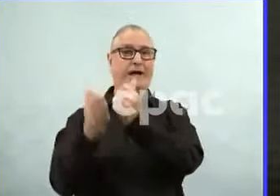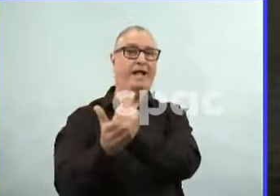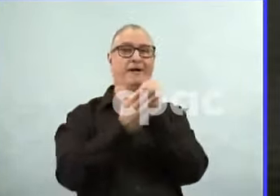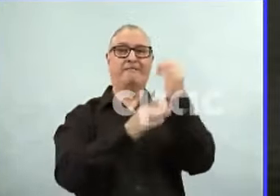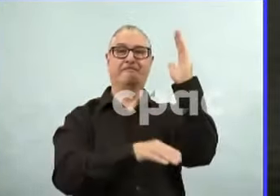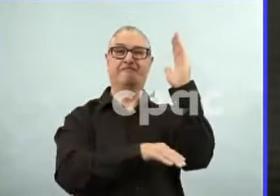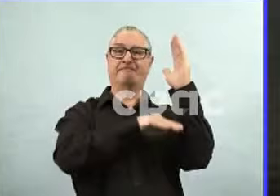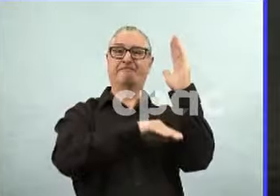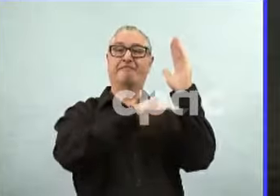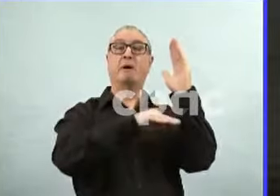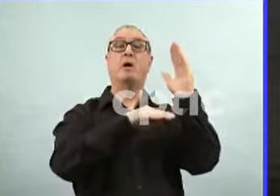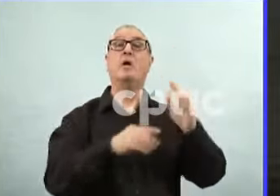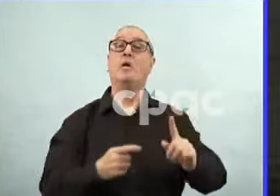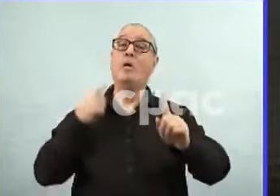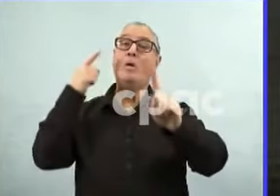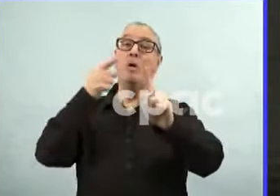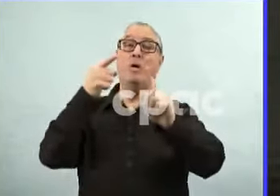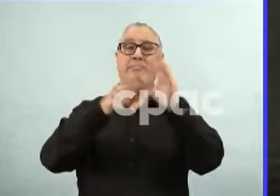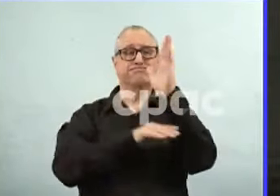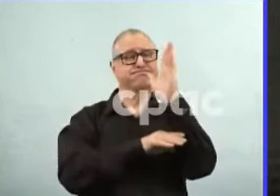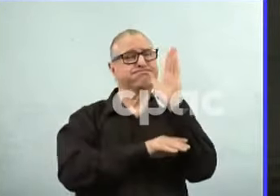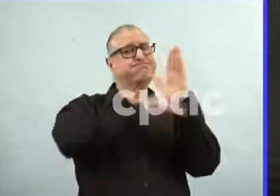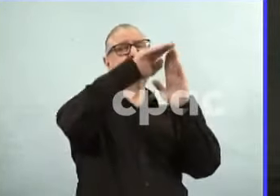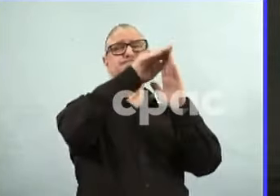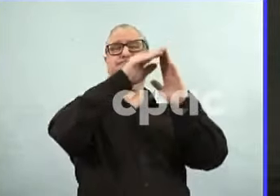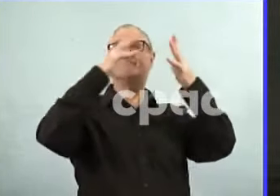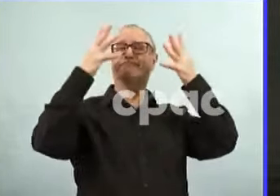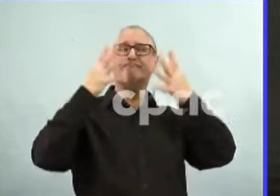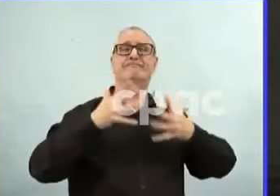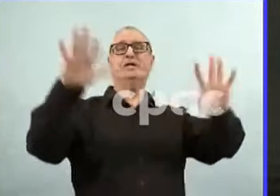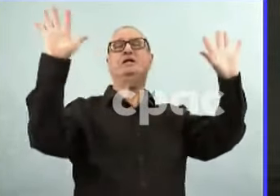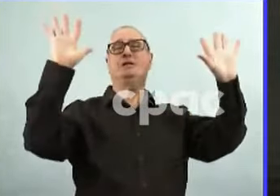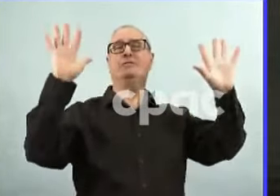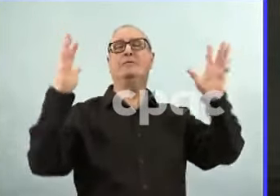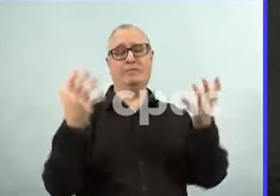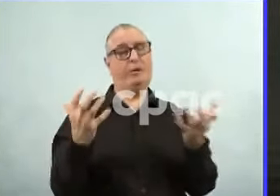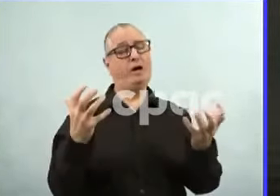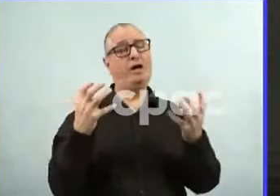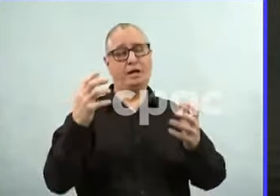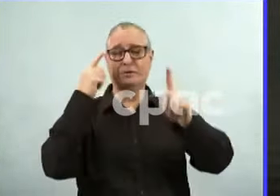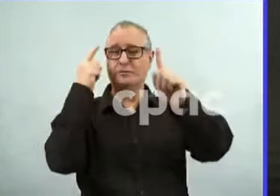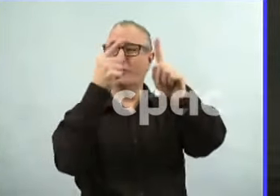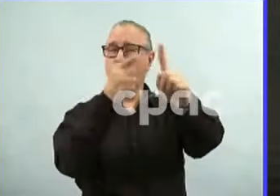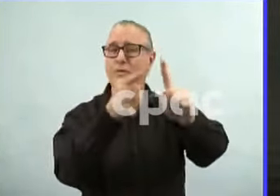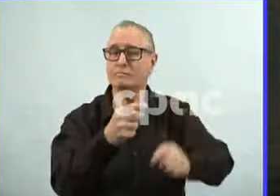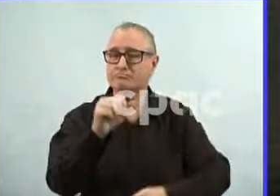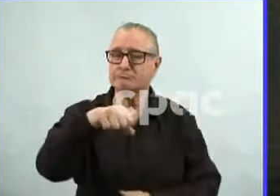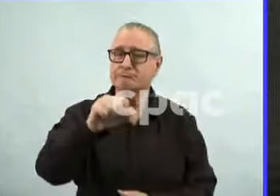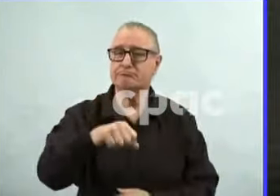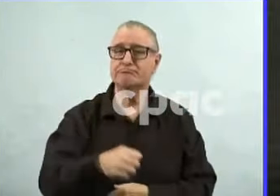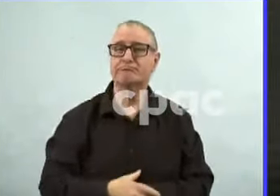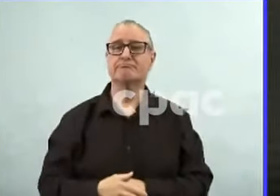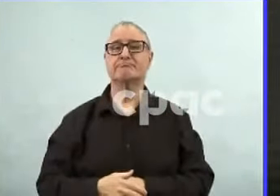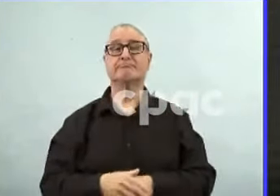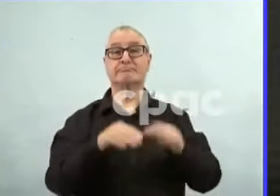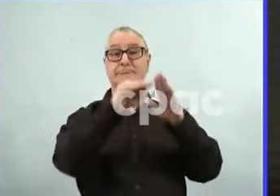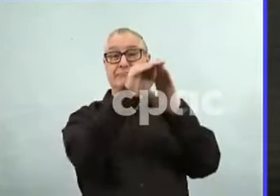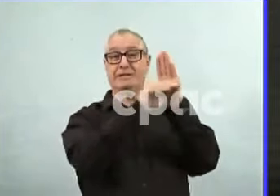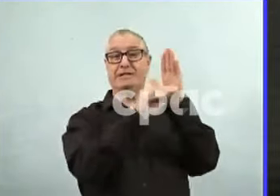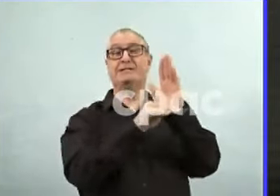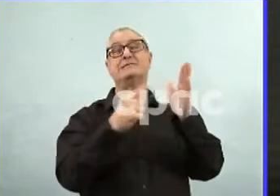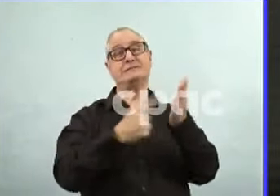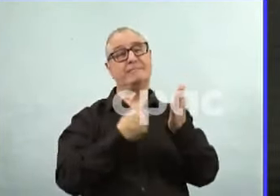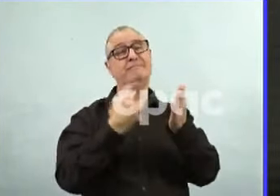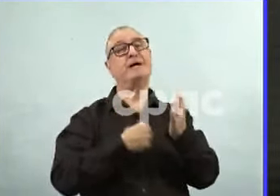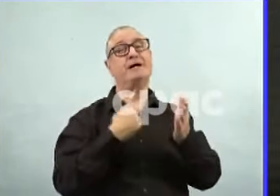anyone. You know, we do this because we have to do it to protect our health care system at the present time, and we are loosening those